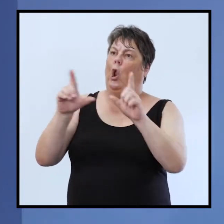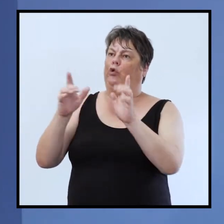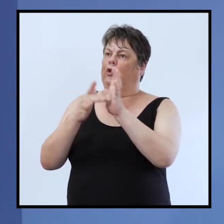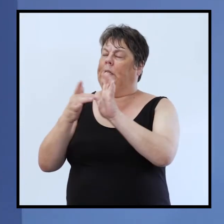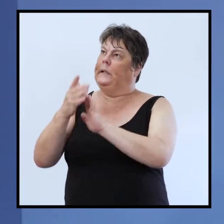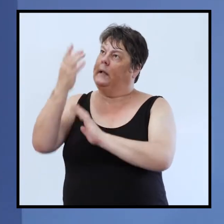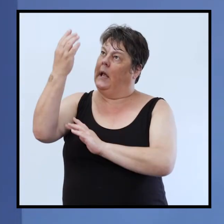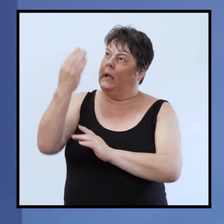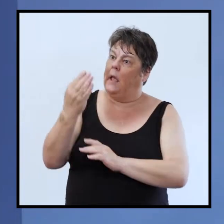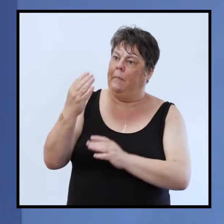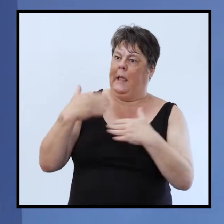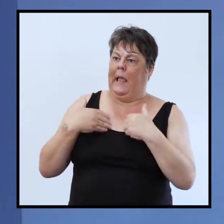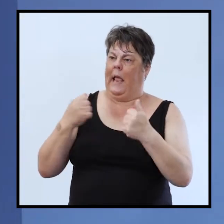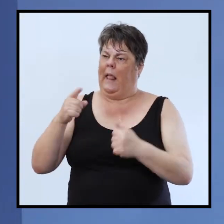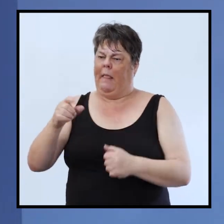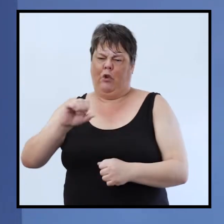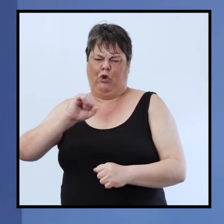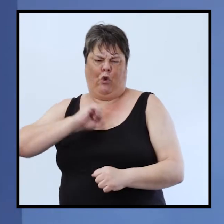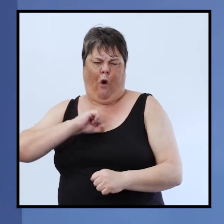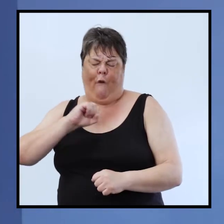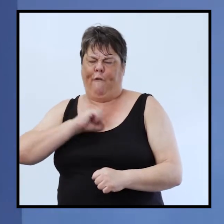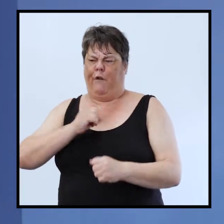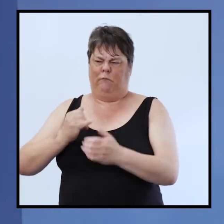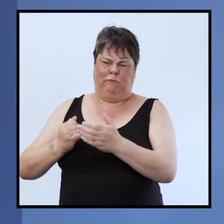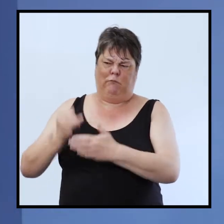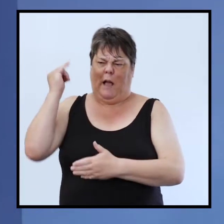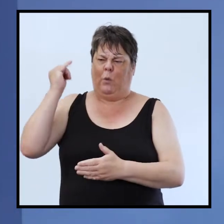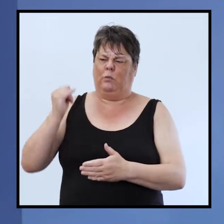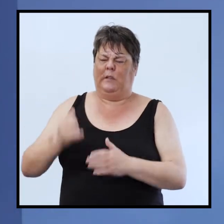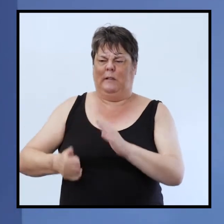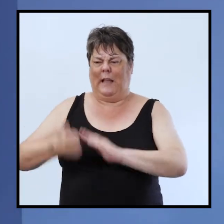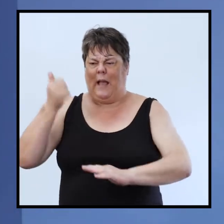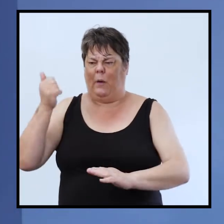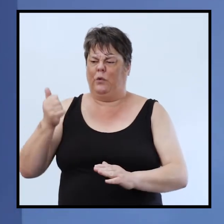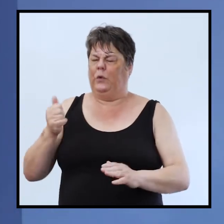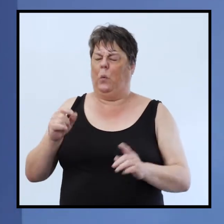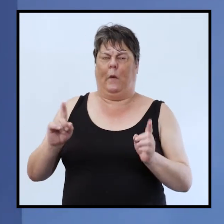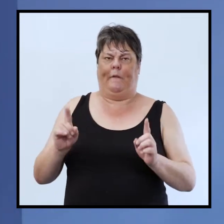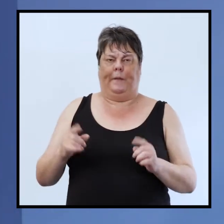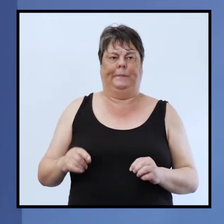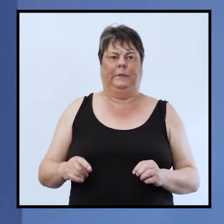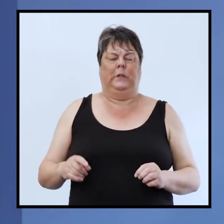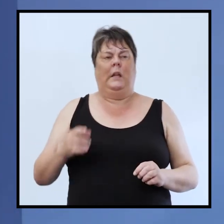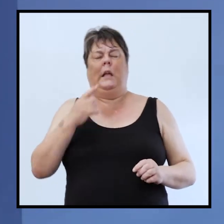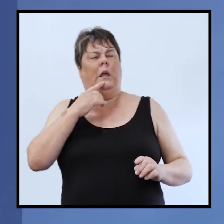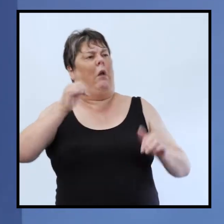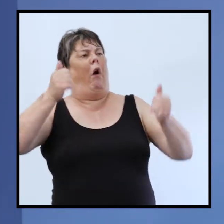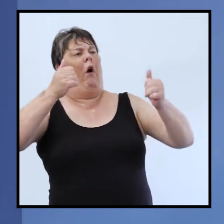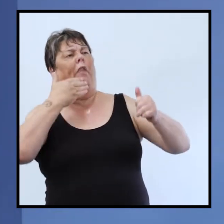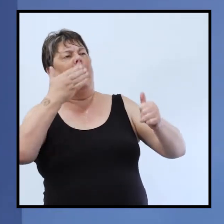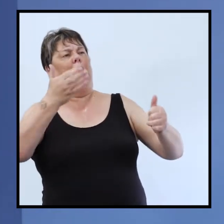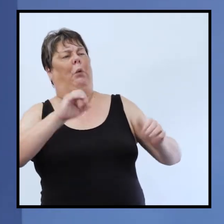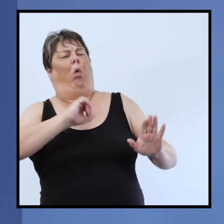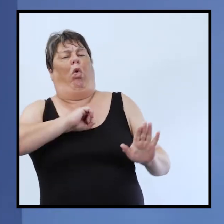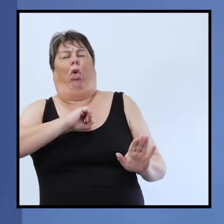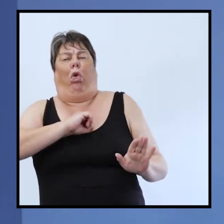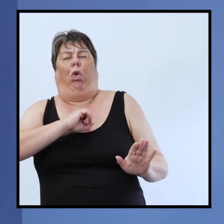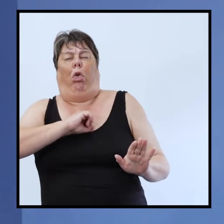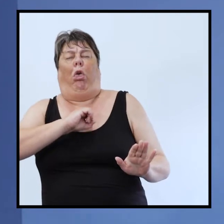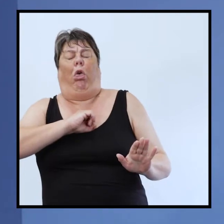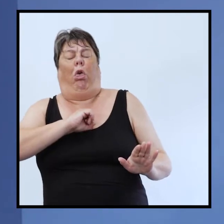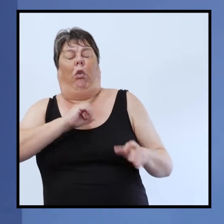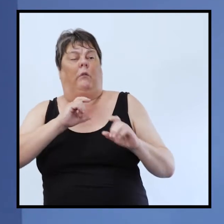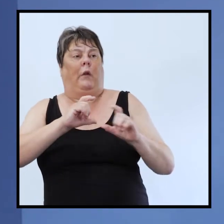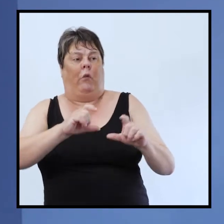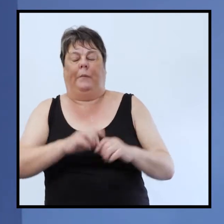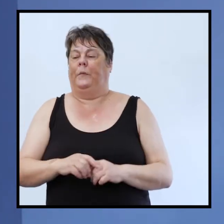come and heal i just rebuke this cough or however i prayed come and do some stuff lord whatever okay oh cheers mate you know he sounds exactly the same so